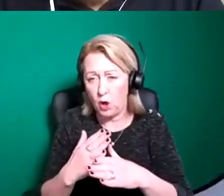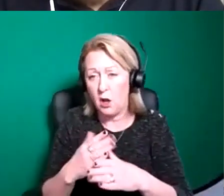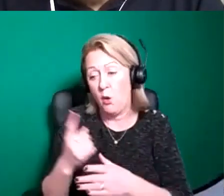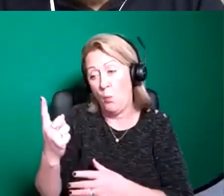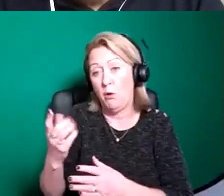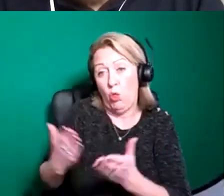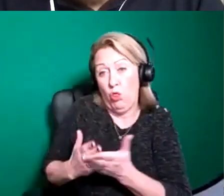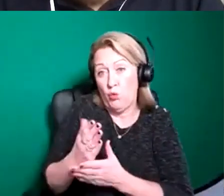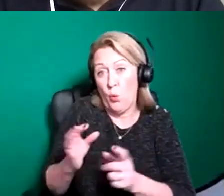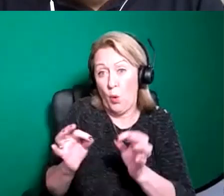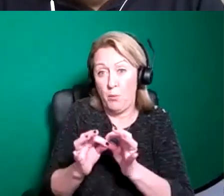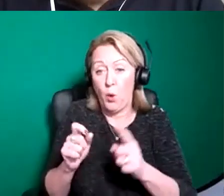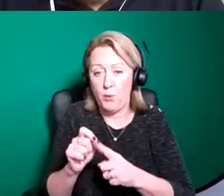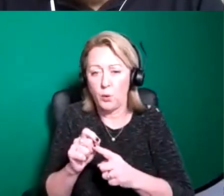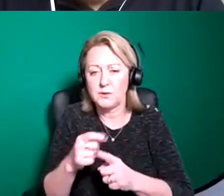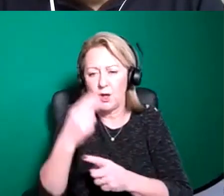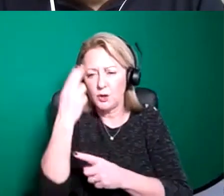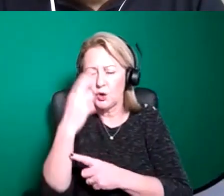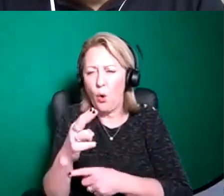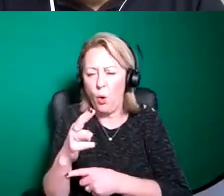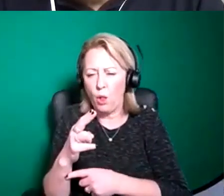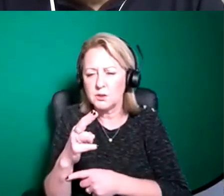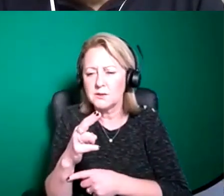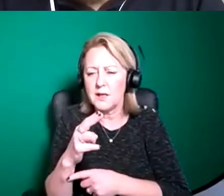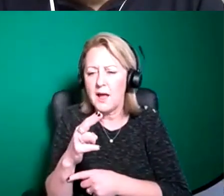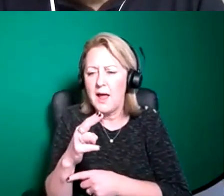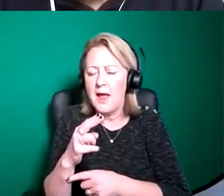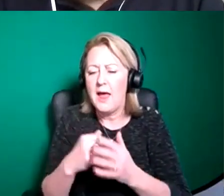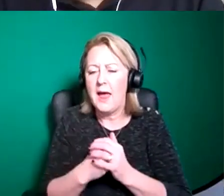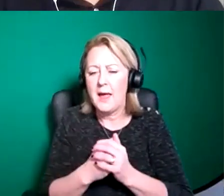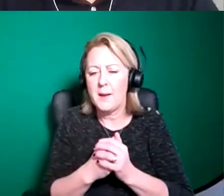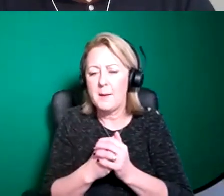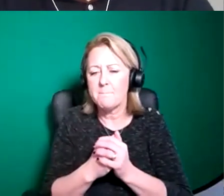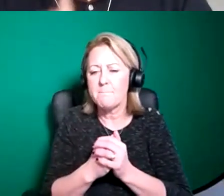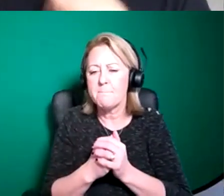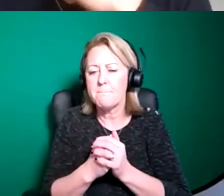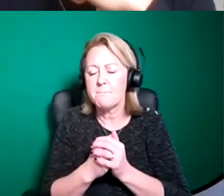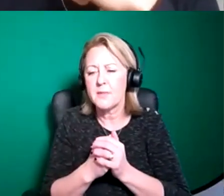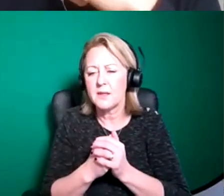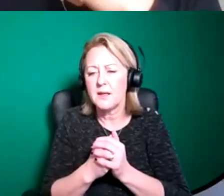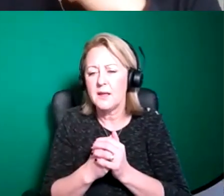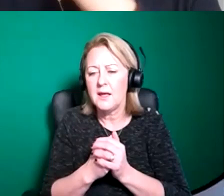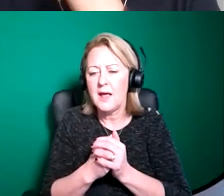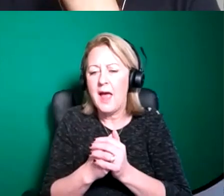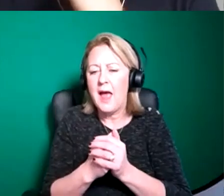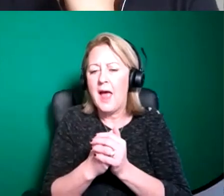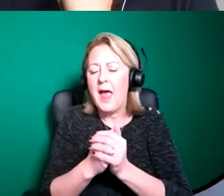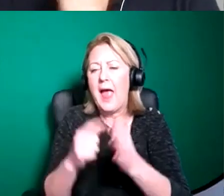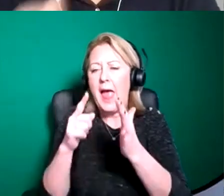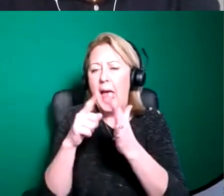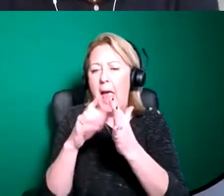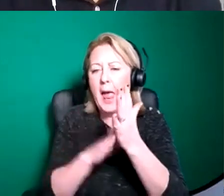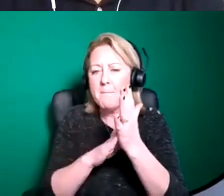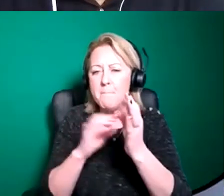is being um bosie um which is making a sort of waterworks um piece of work which is new and so it's a really